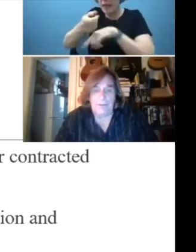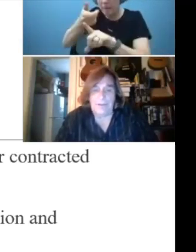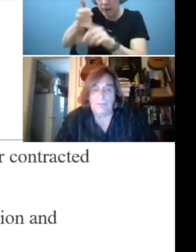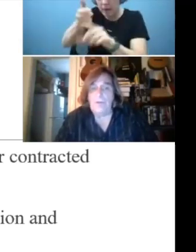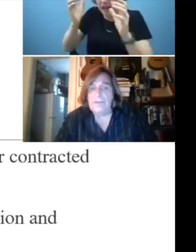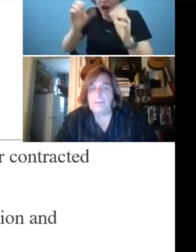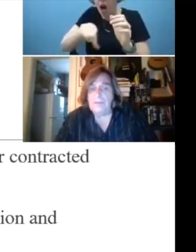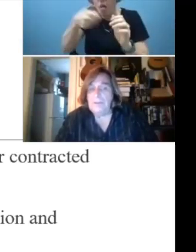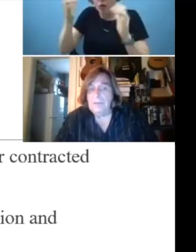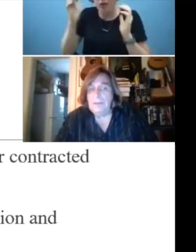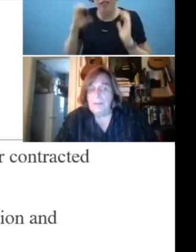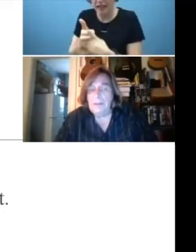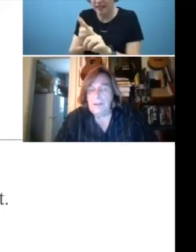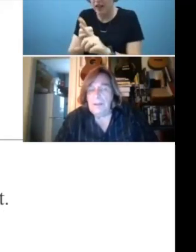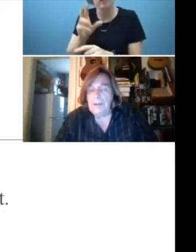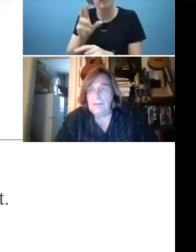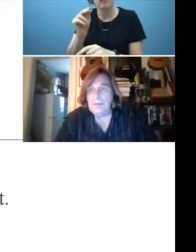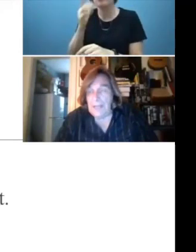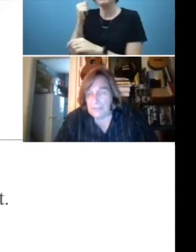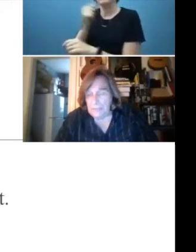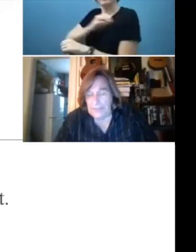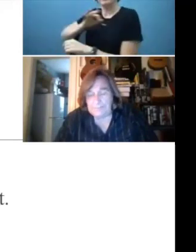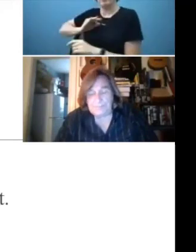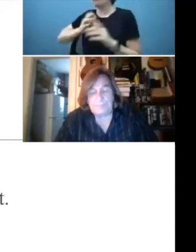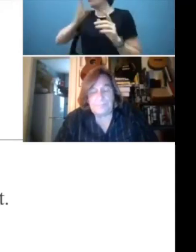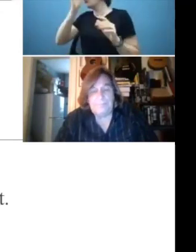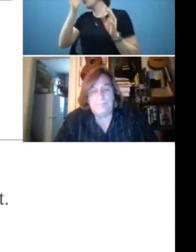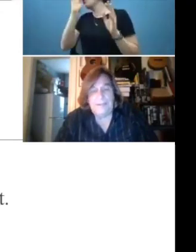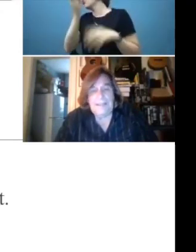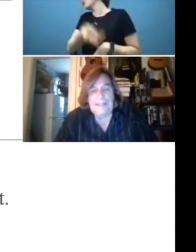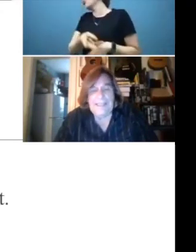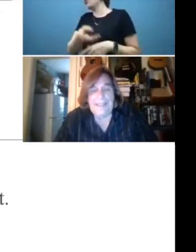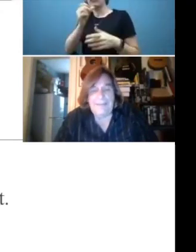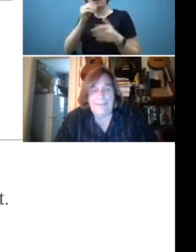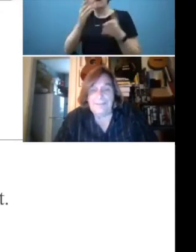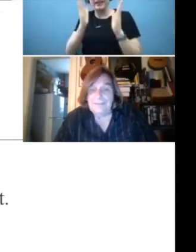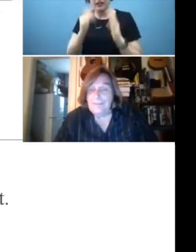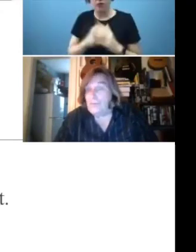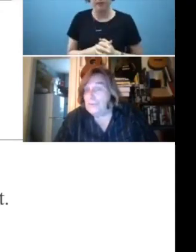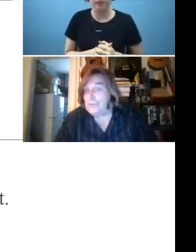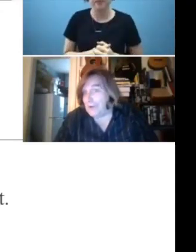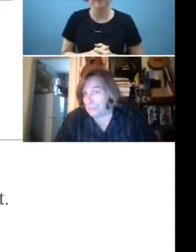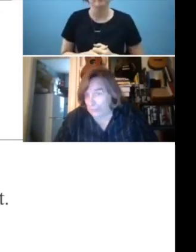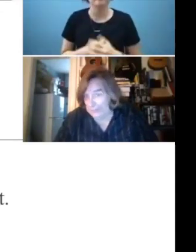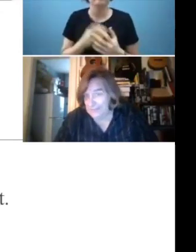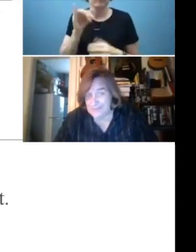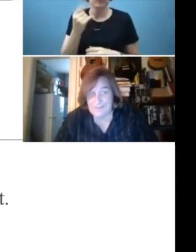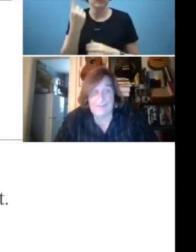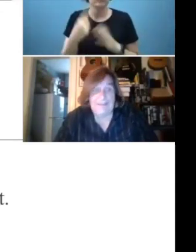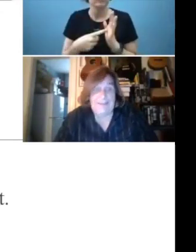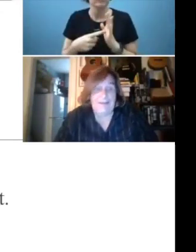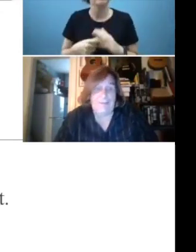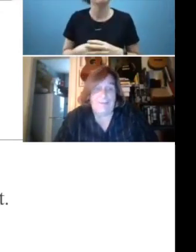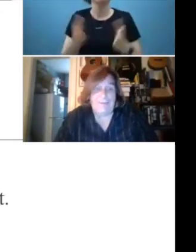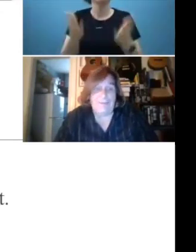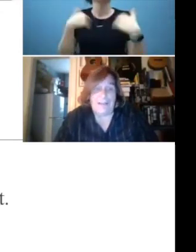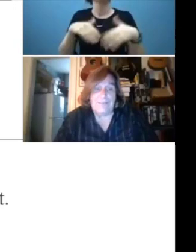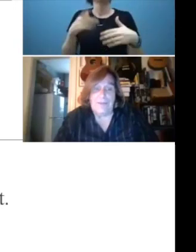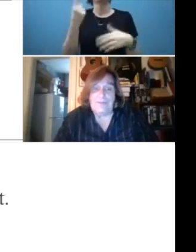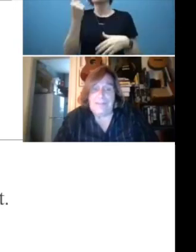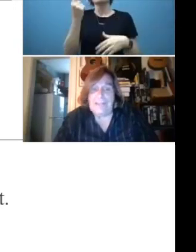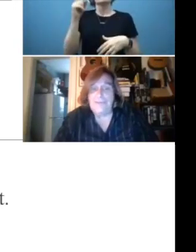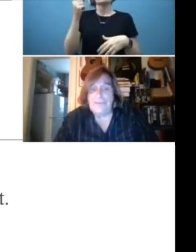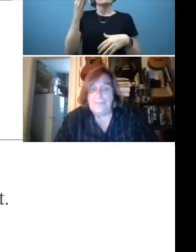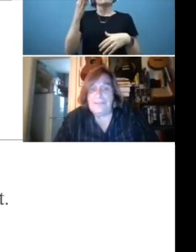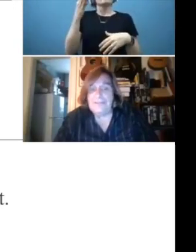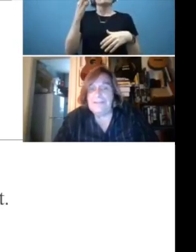So let's move on to slide three. And this is the first of our threes, which talks